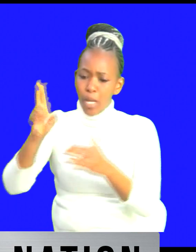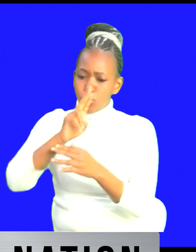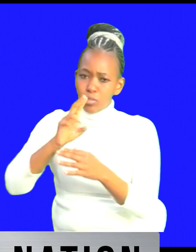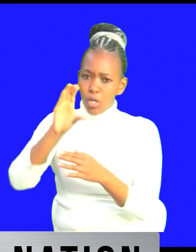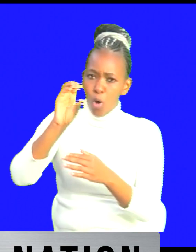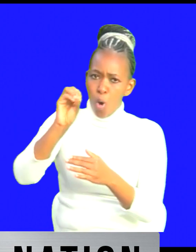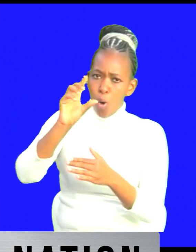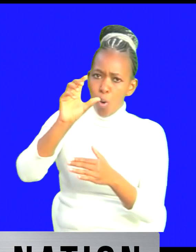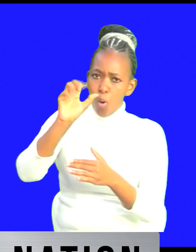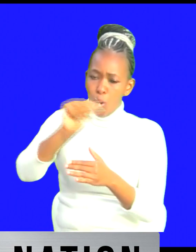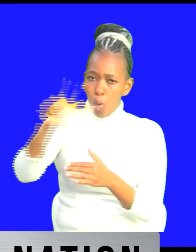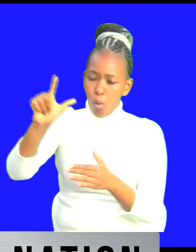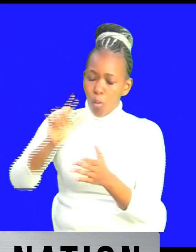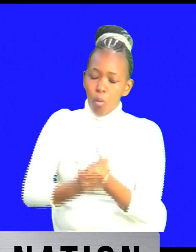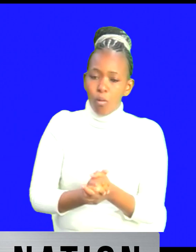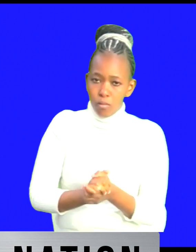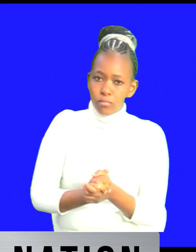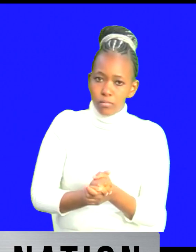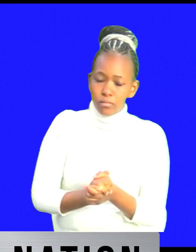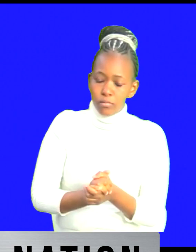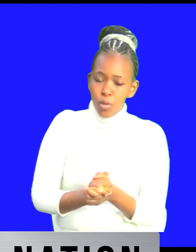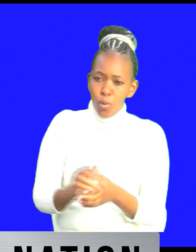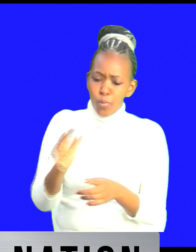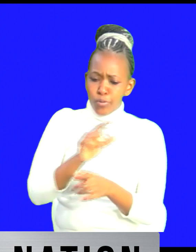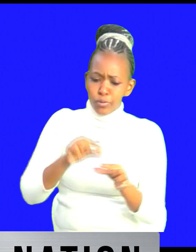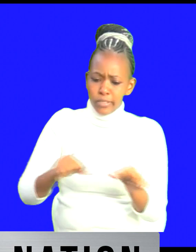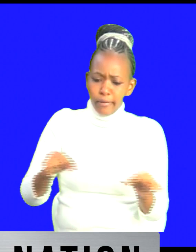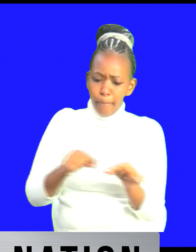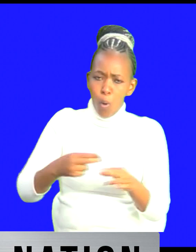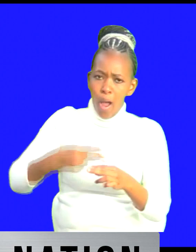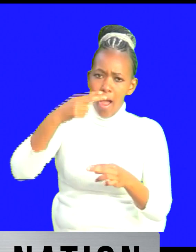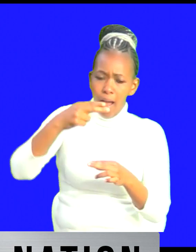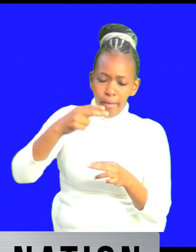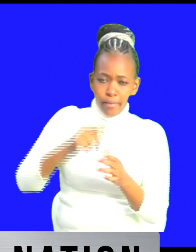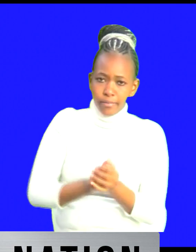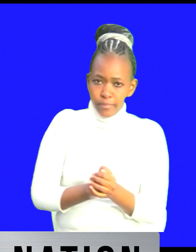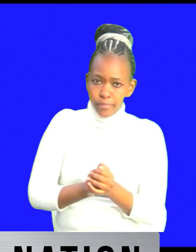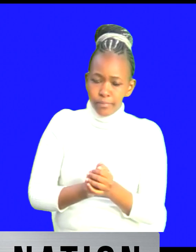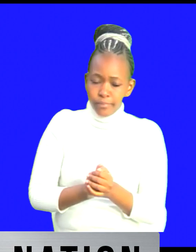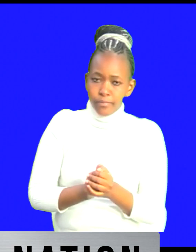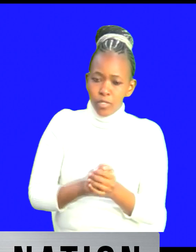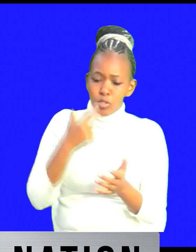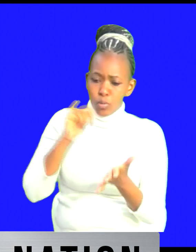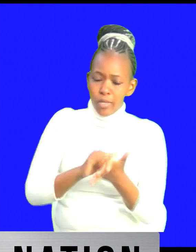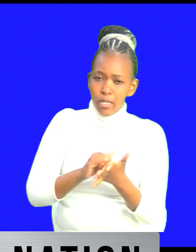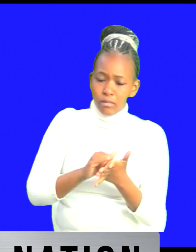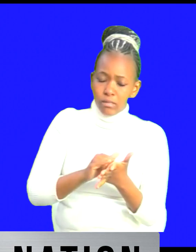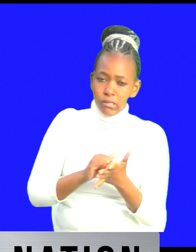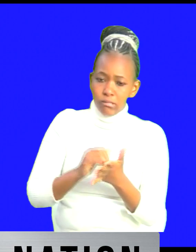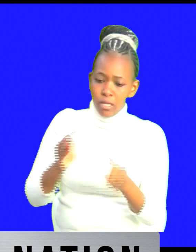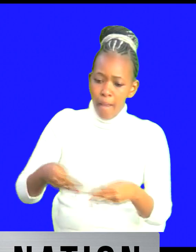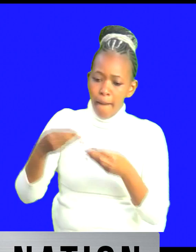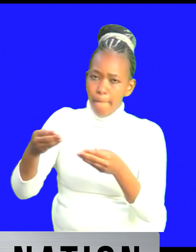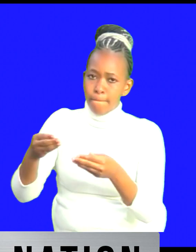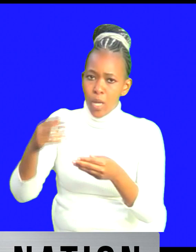you with solar we are going to use very high cable capacity high capacity cables so that they take solar to you and